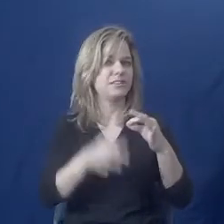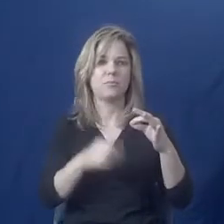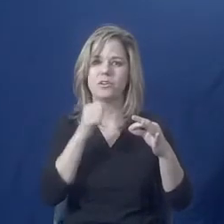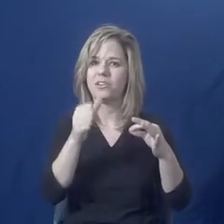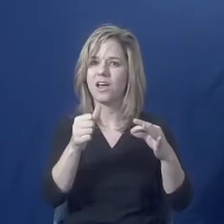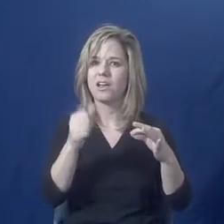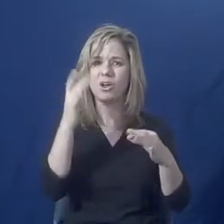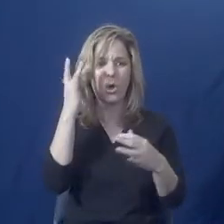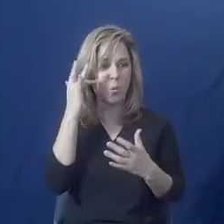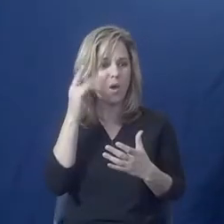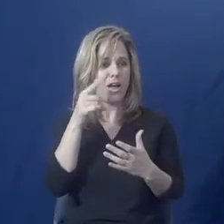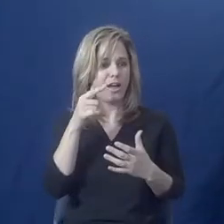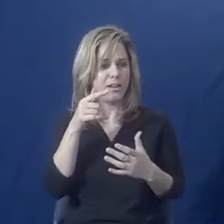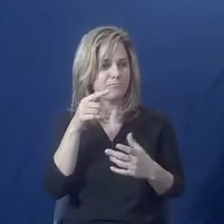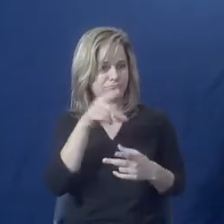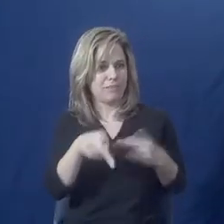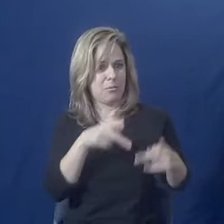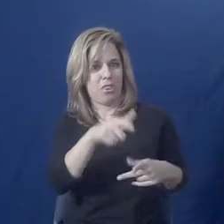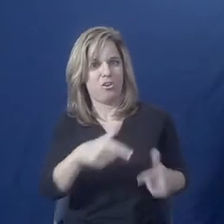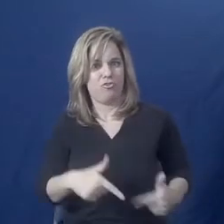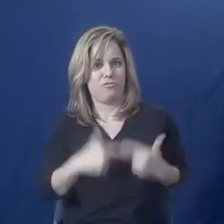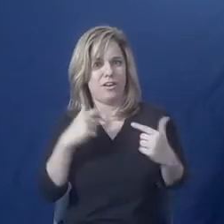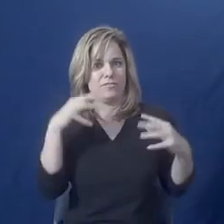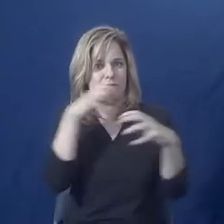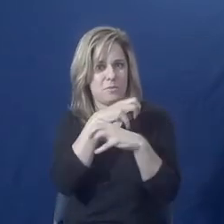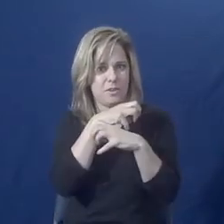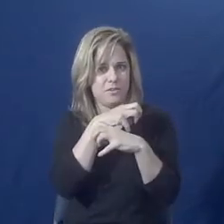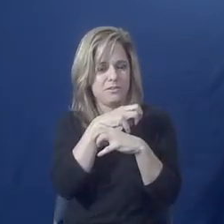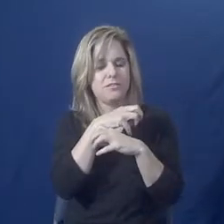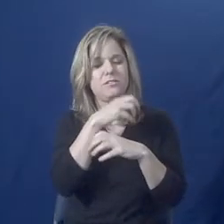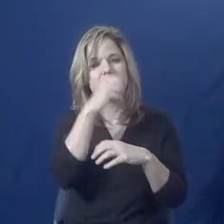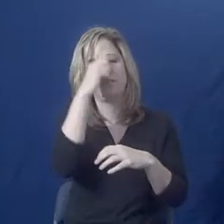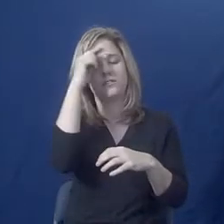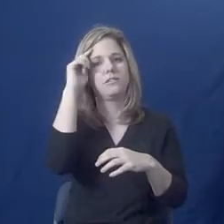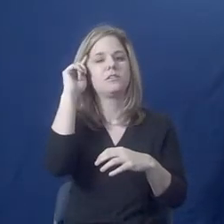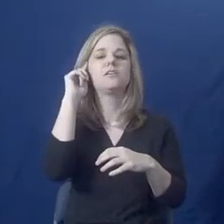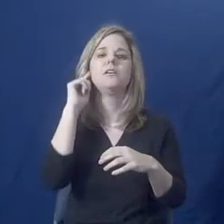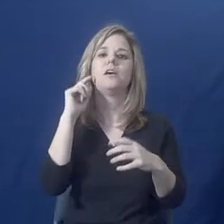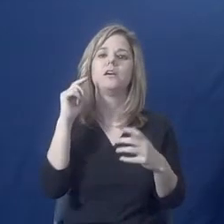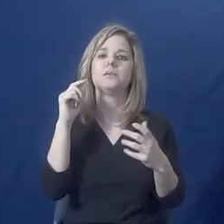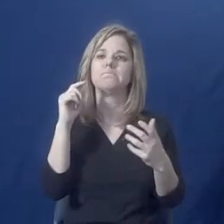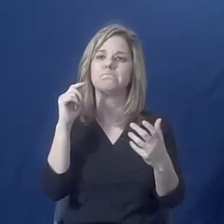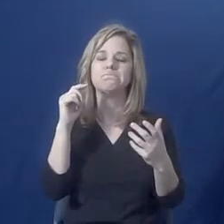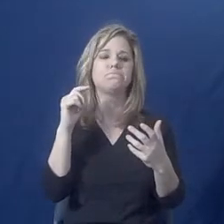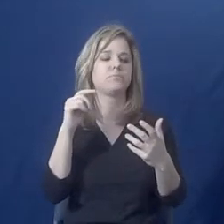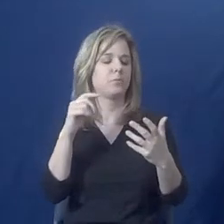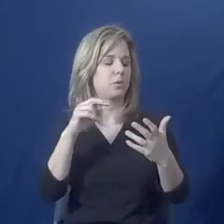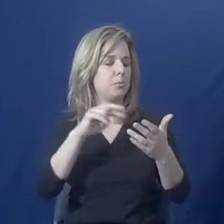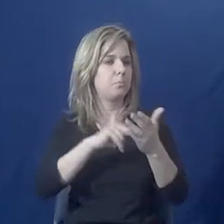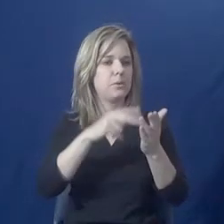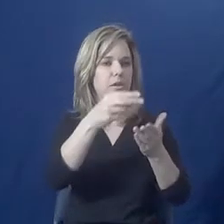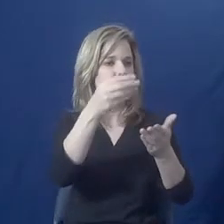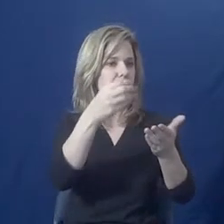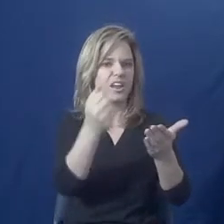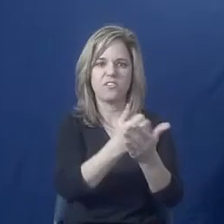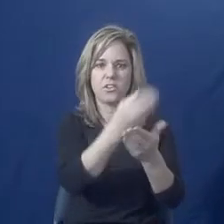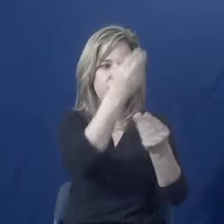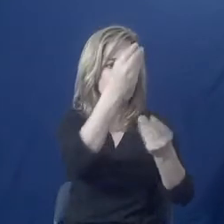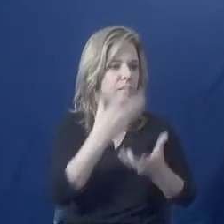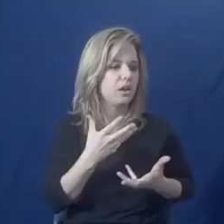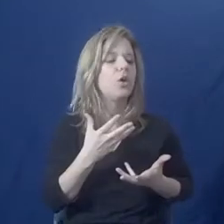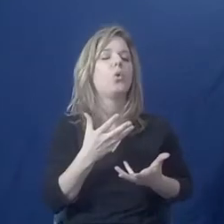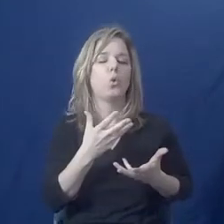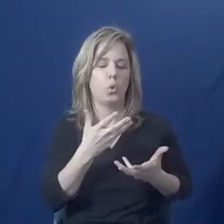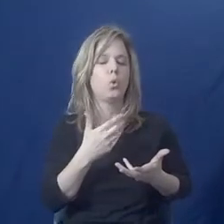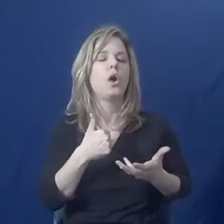lives involve a lot of different layers. And all of that information help you, able to help the